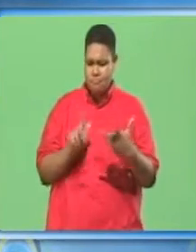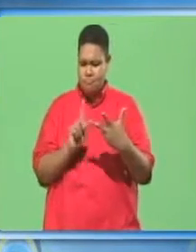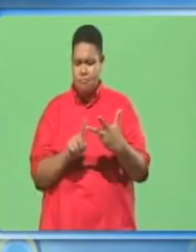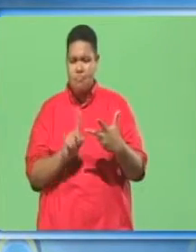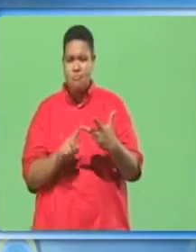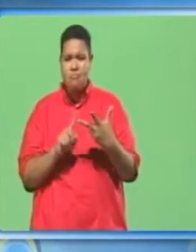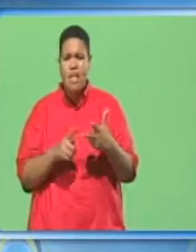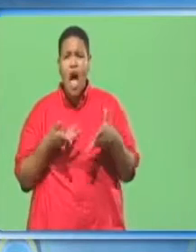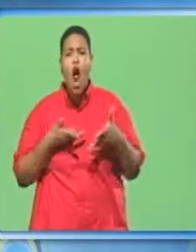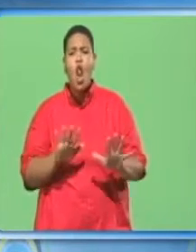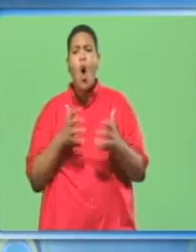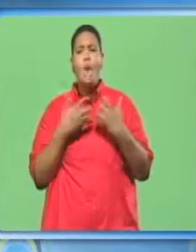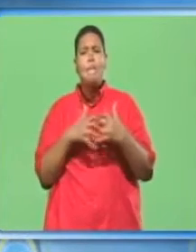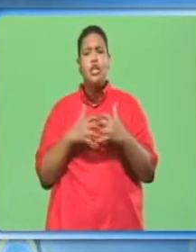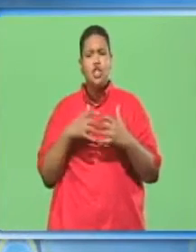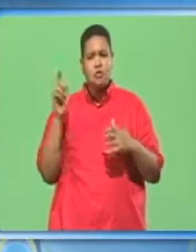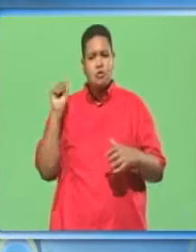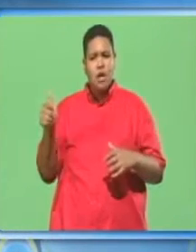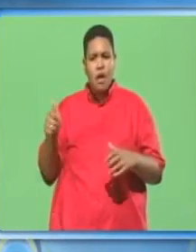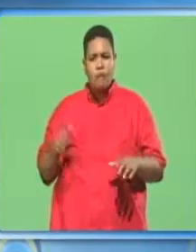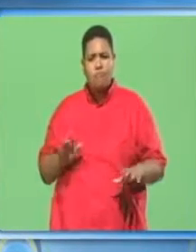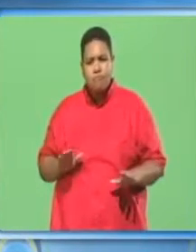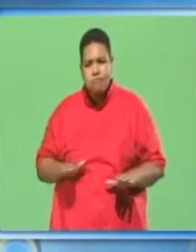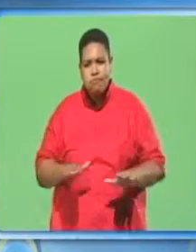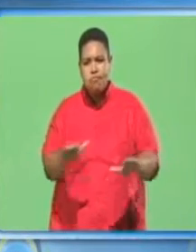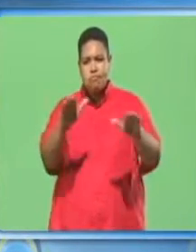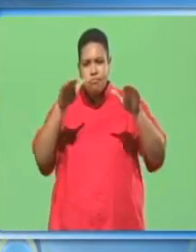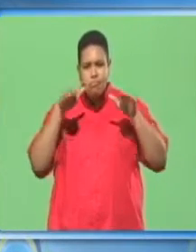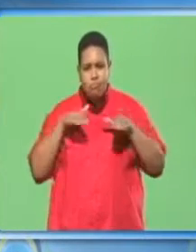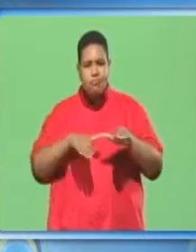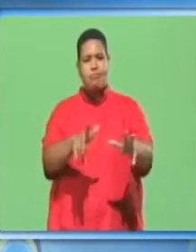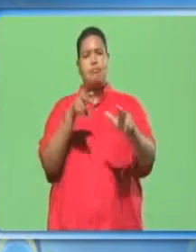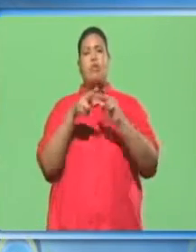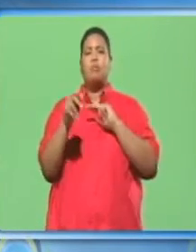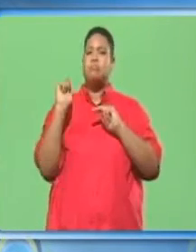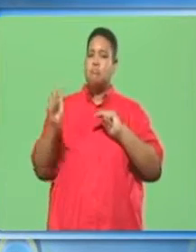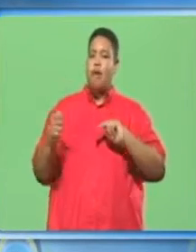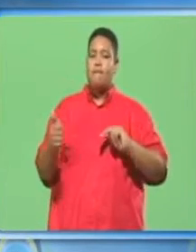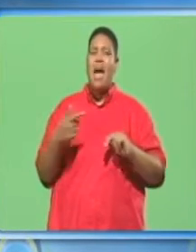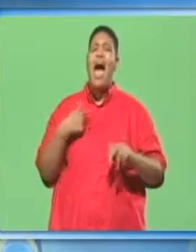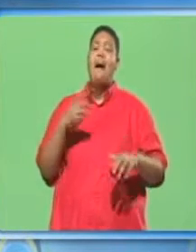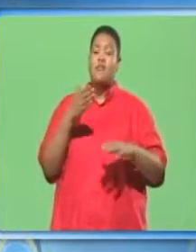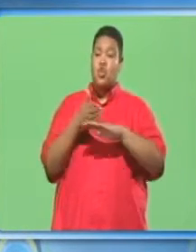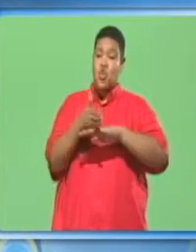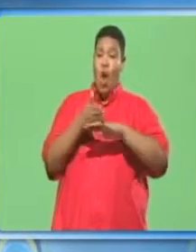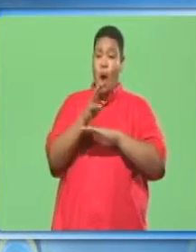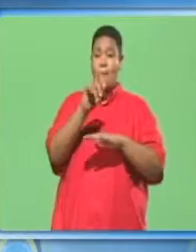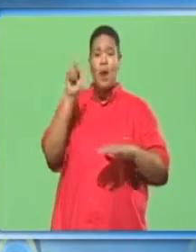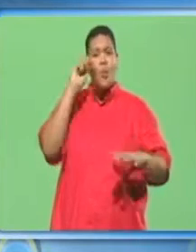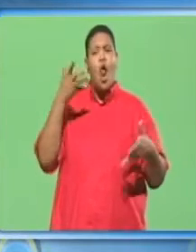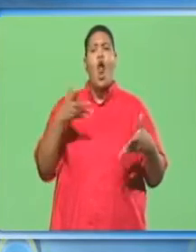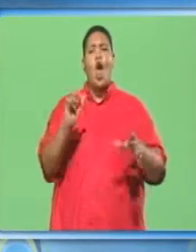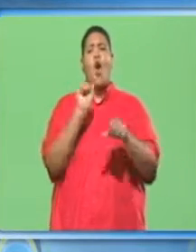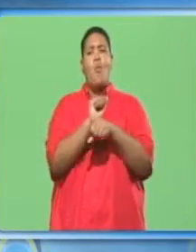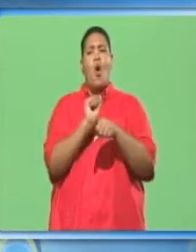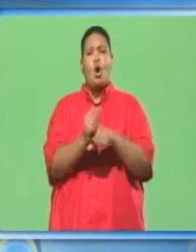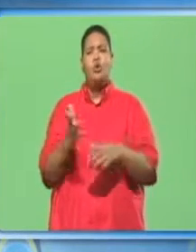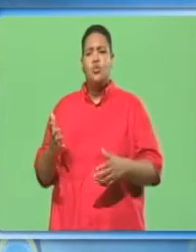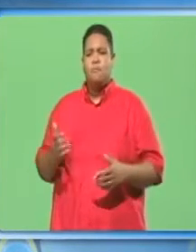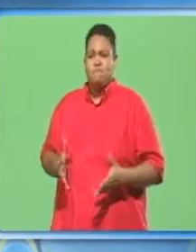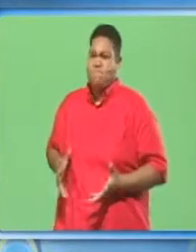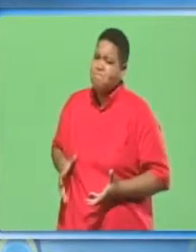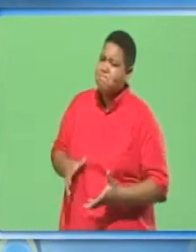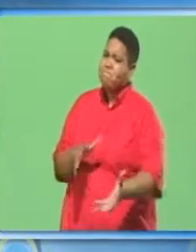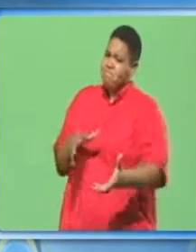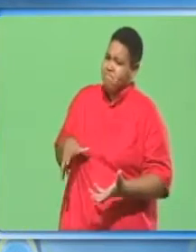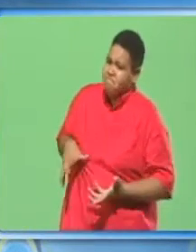Allow the machine to feed the log automatically to make the cuts. There are sawmills that will allow the workers to feed the wood to the